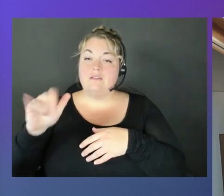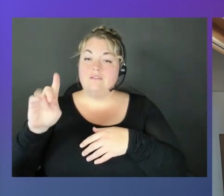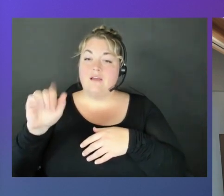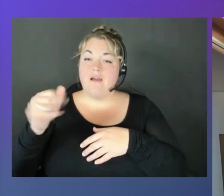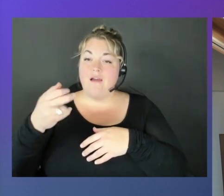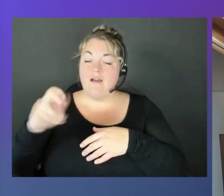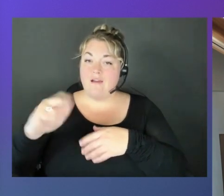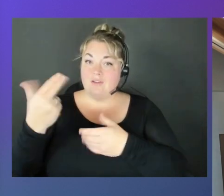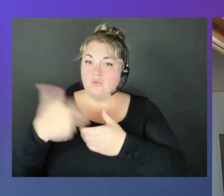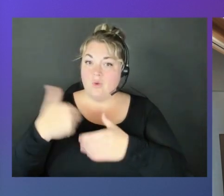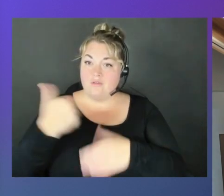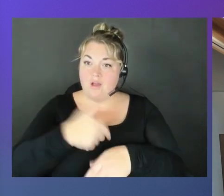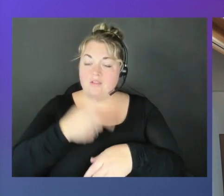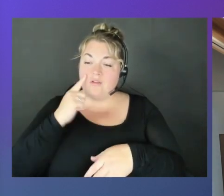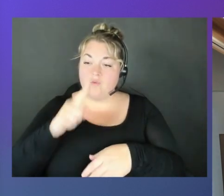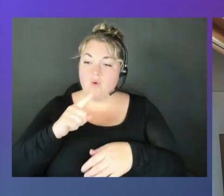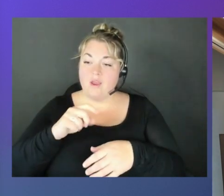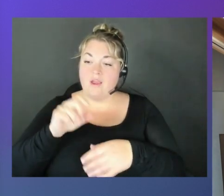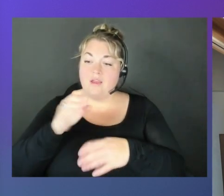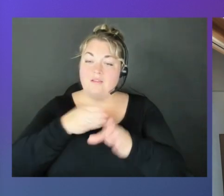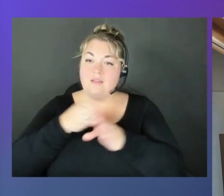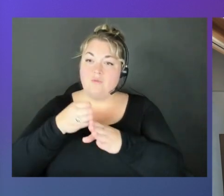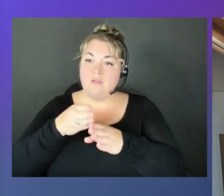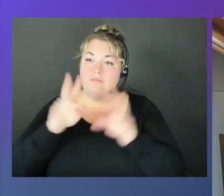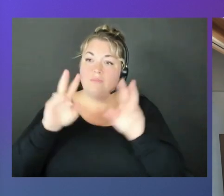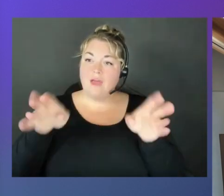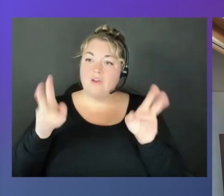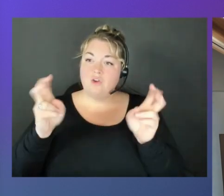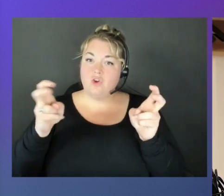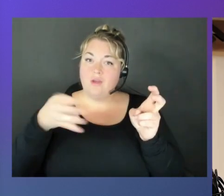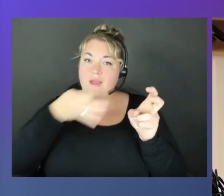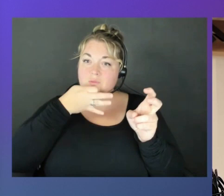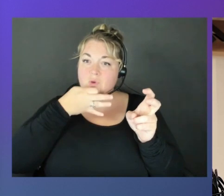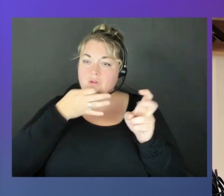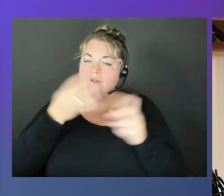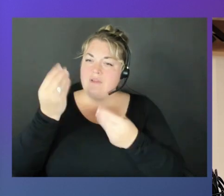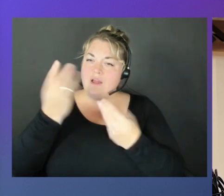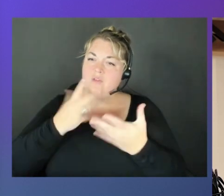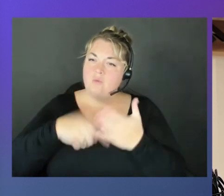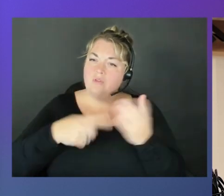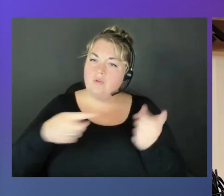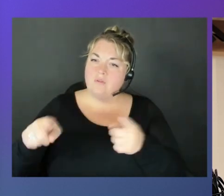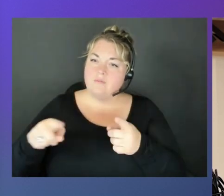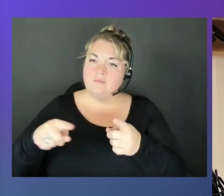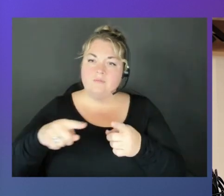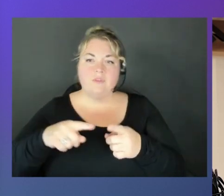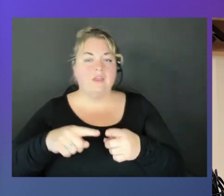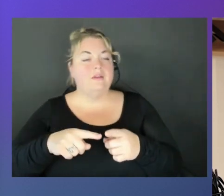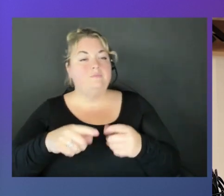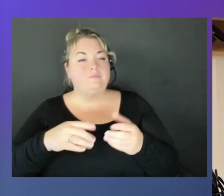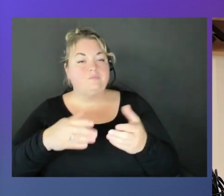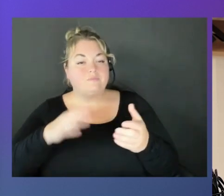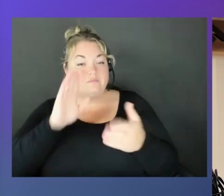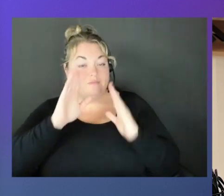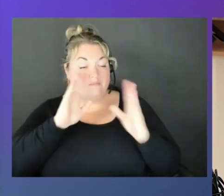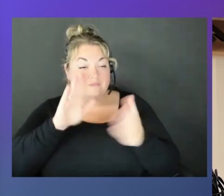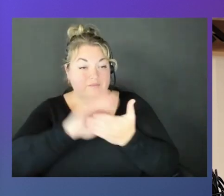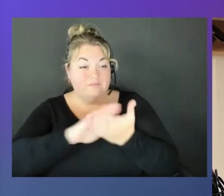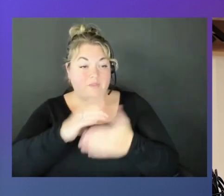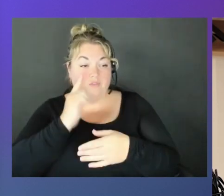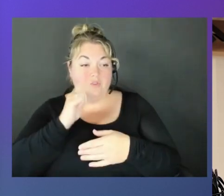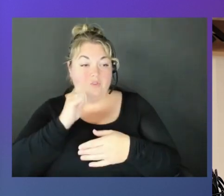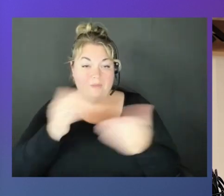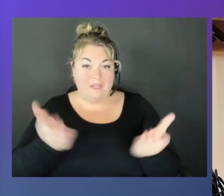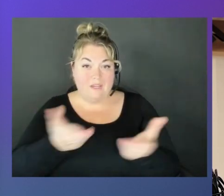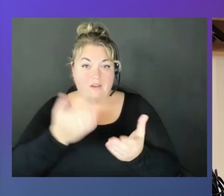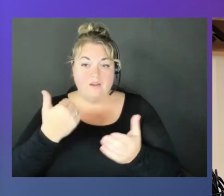automotive space. Jeremy, tell me a little bit, like, what's going on here? Hi, Victoria. Very nice to have you here. Hi, everyone. So here we're in our Santa